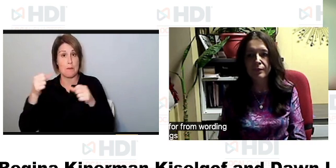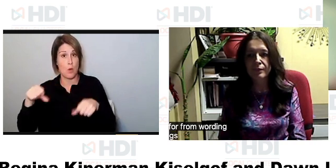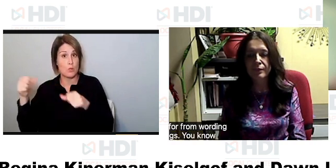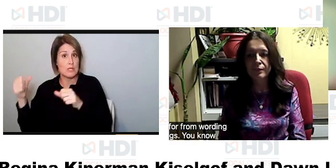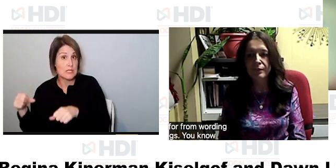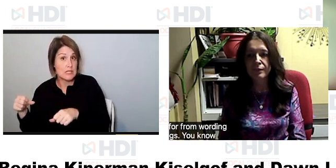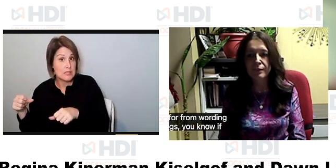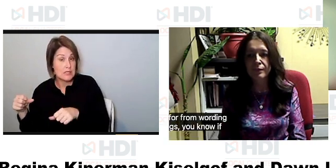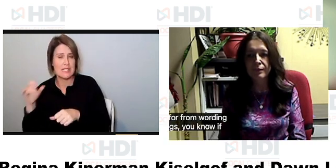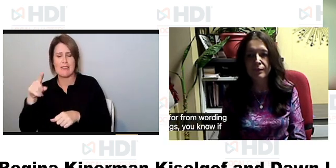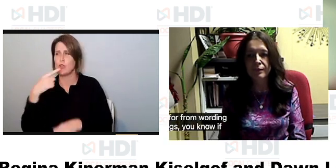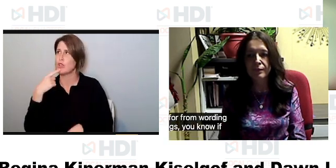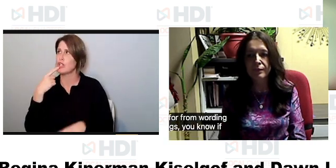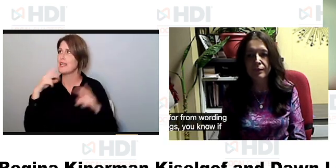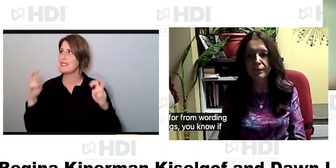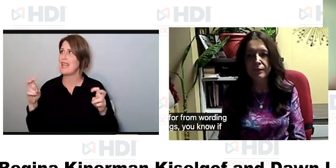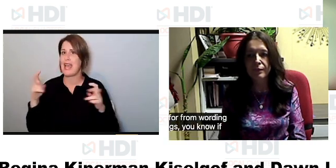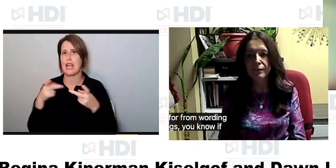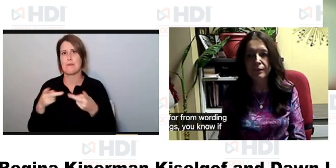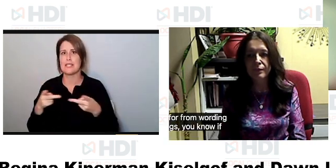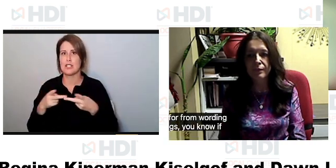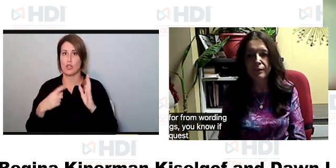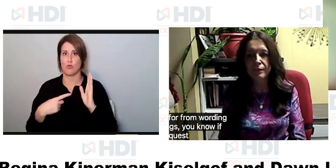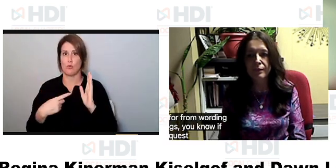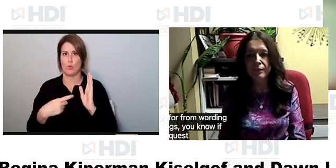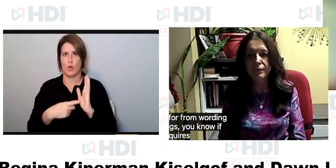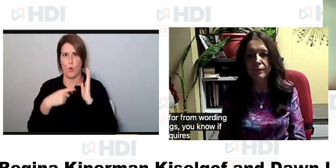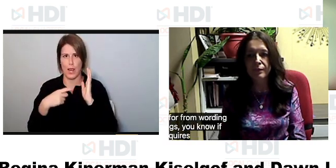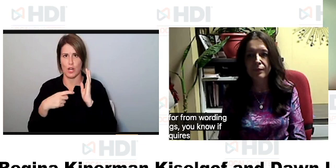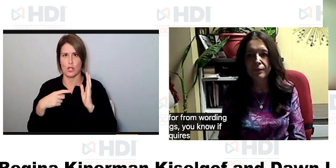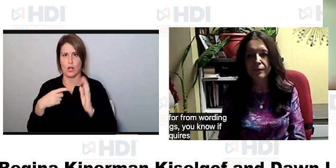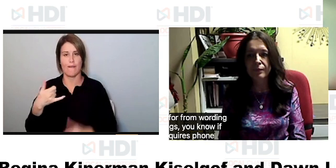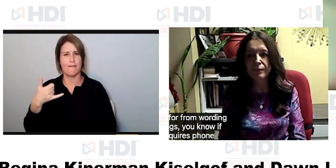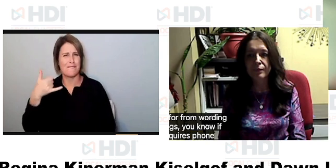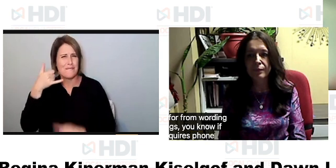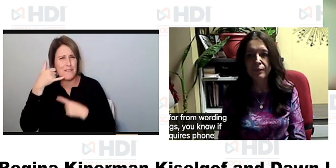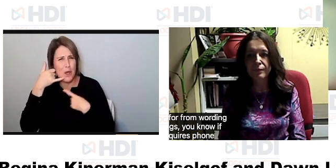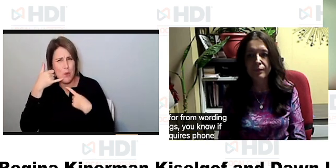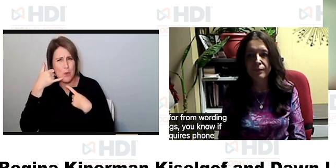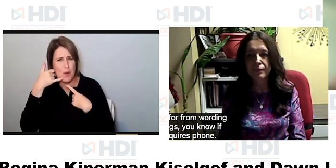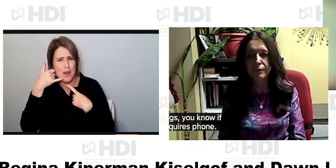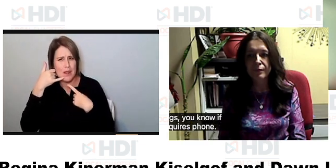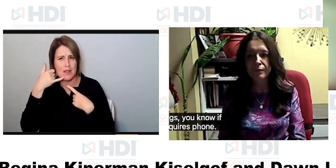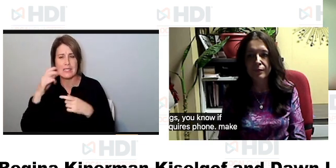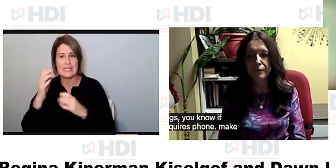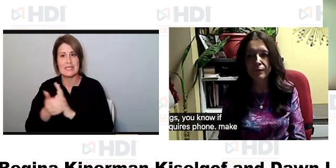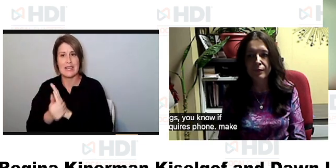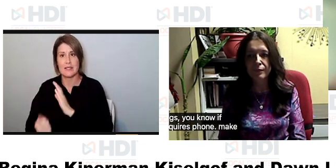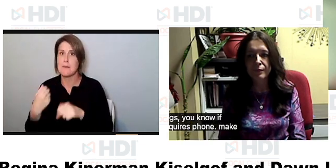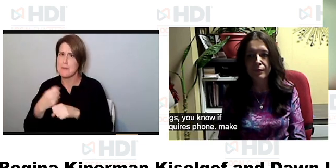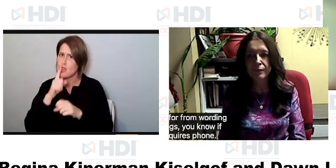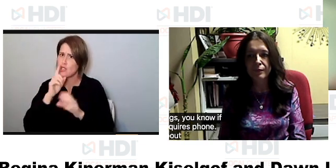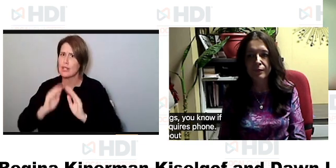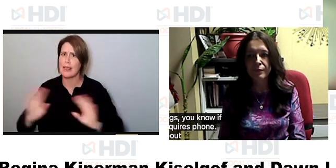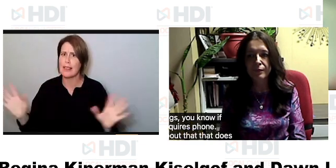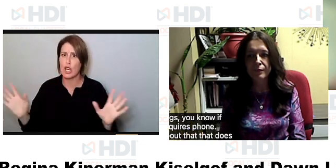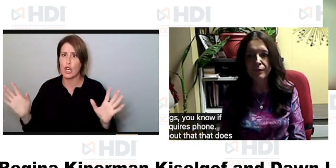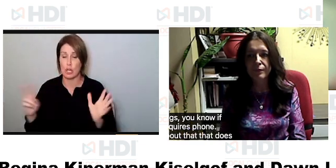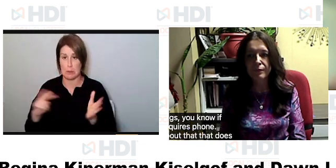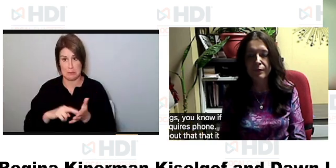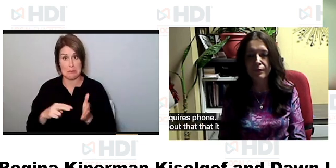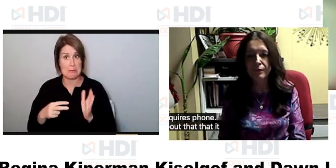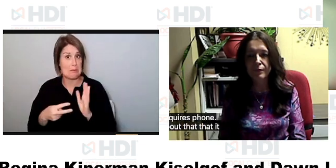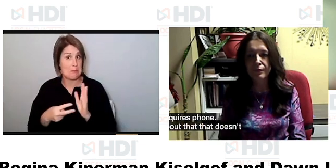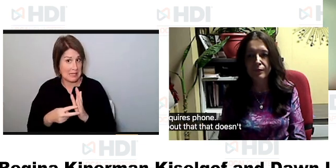know if you're going to say a position requires phone uh make sure that you're clear about that that doesn't necessarily